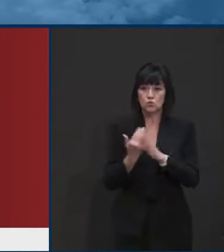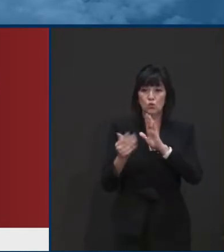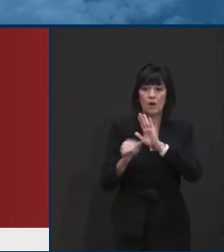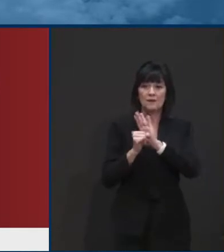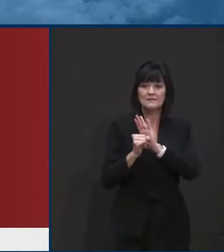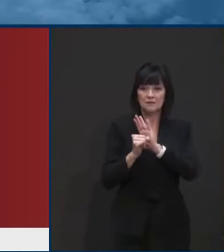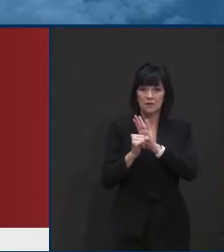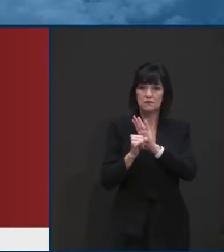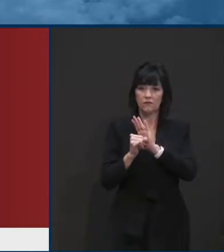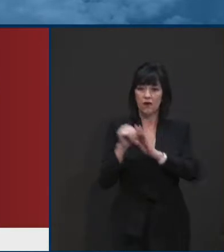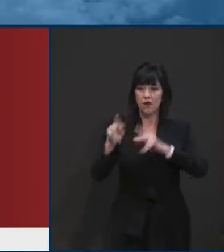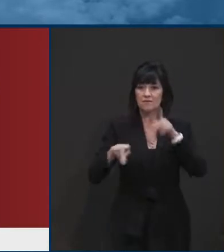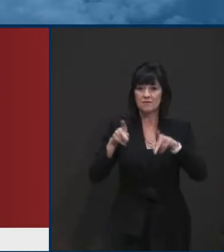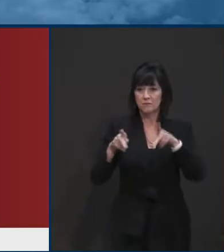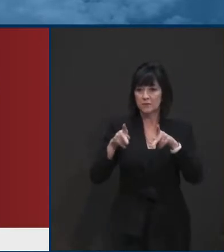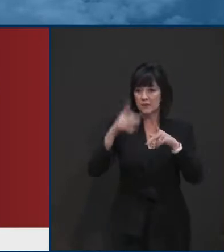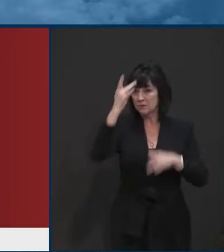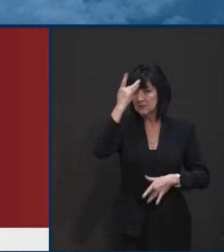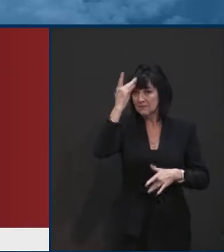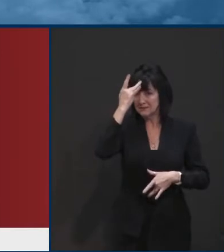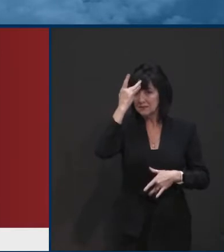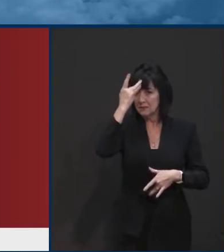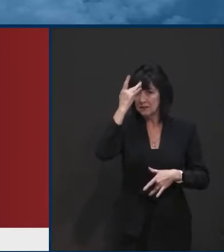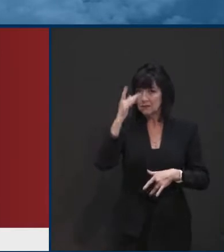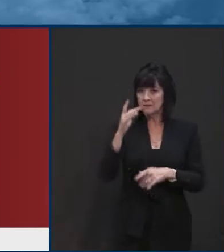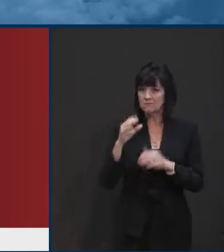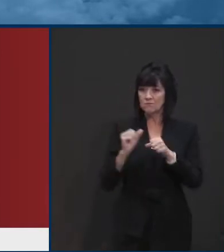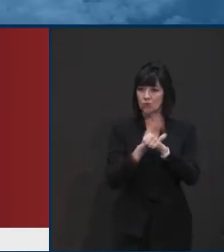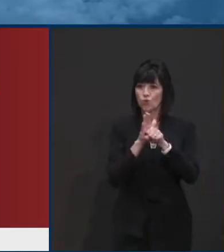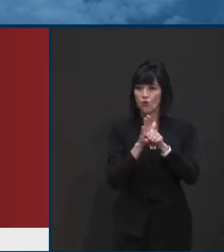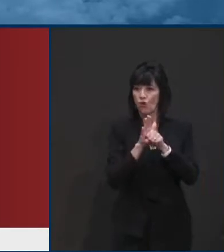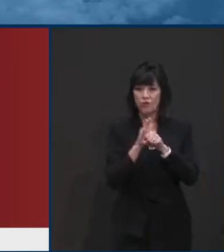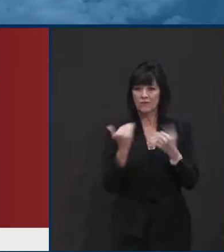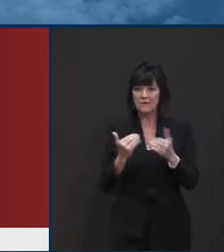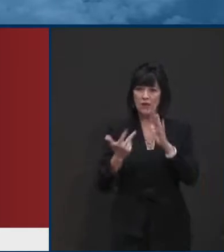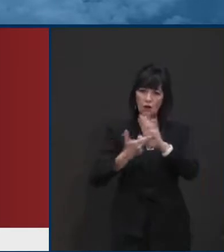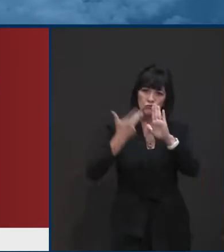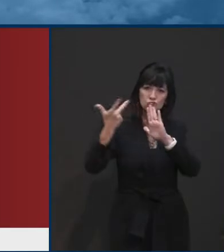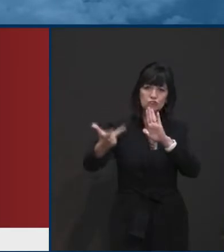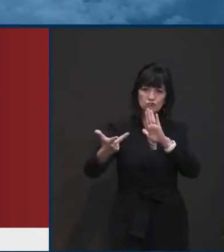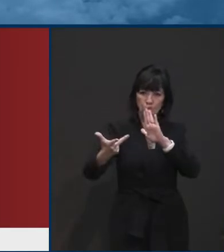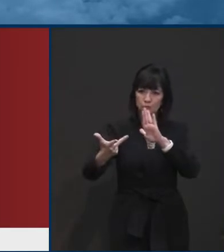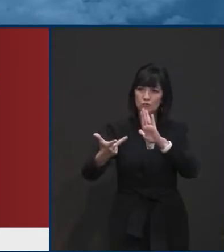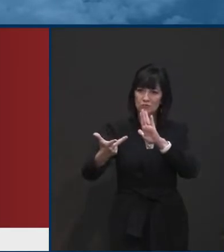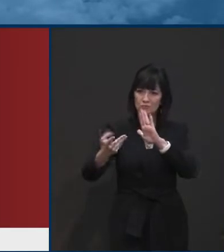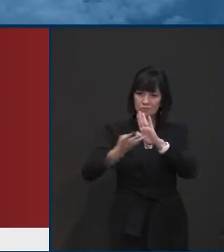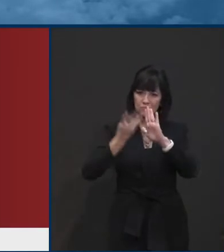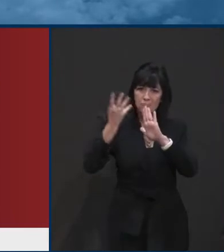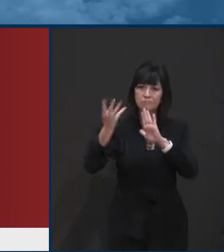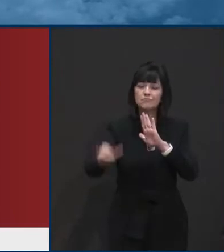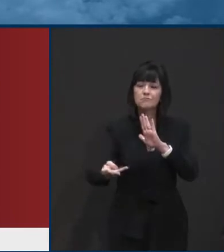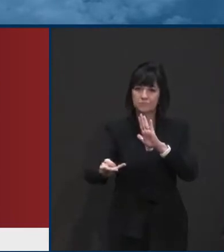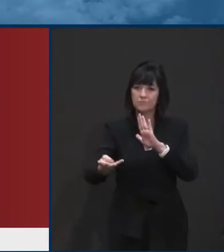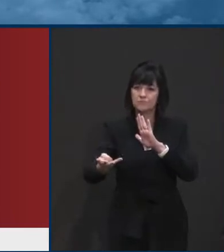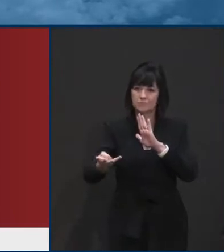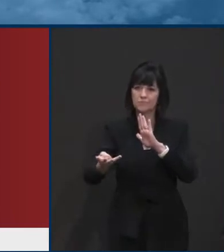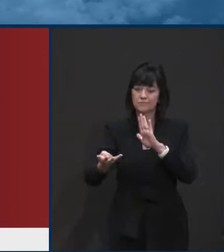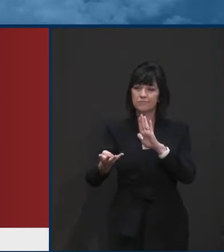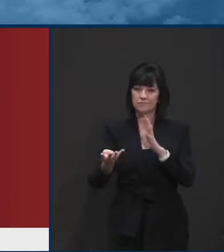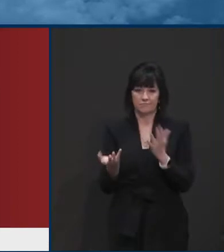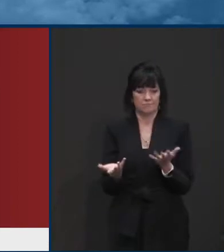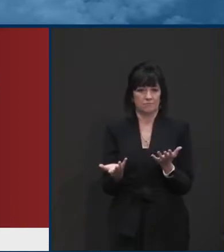has tripled or quadrupled depending on what number you use.